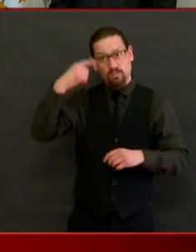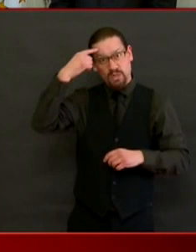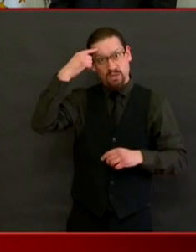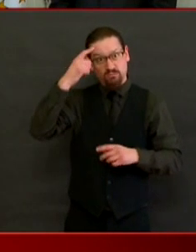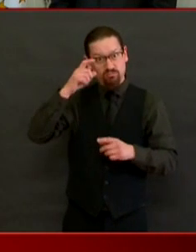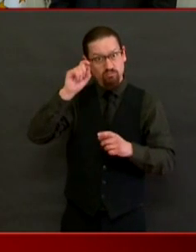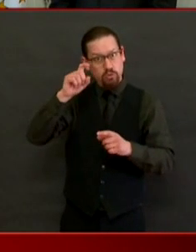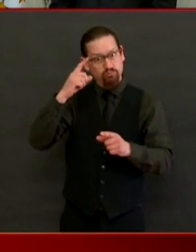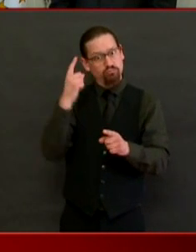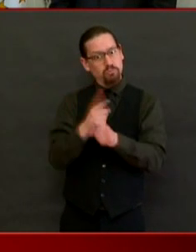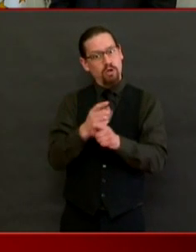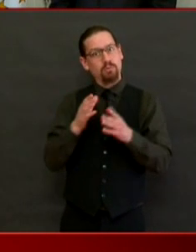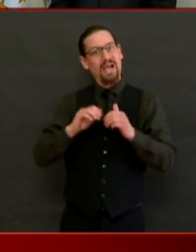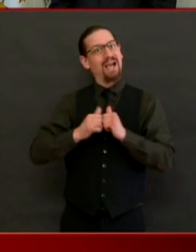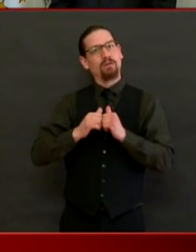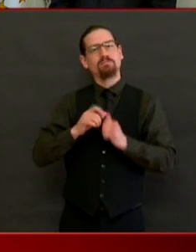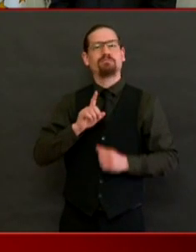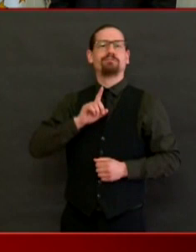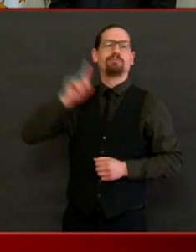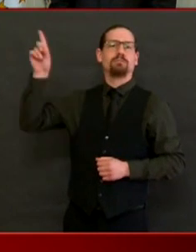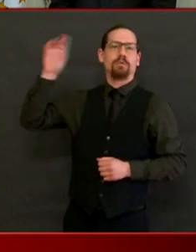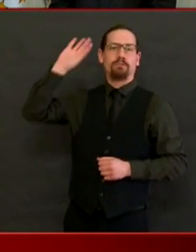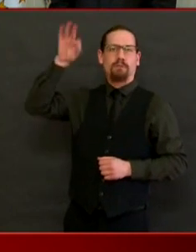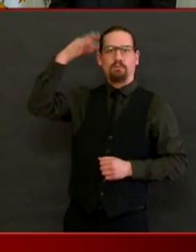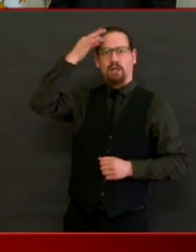and I'm working hard to make that happen.